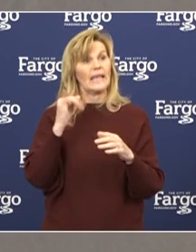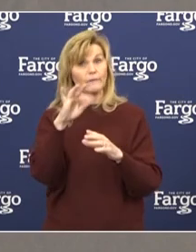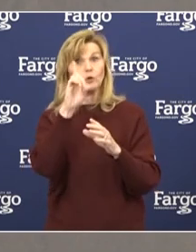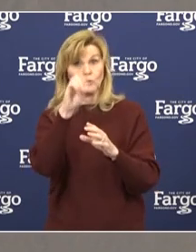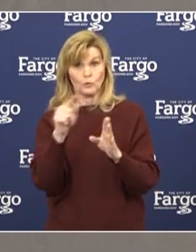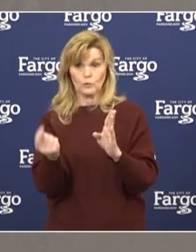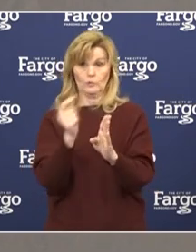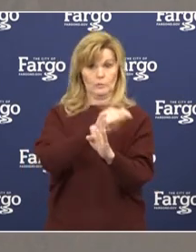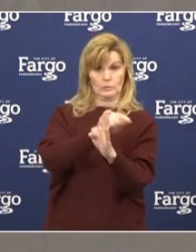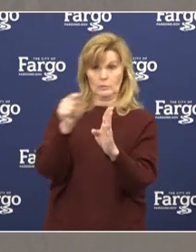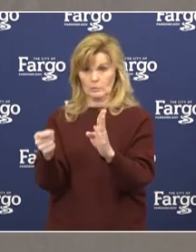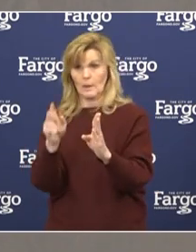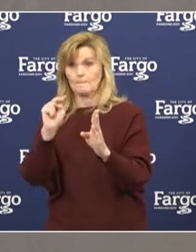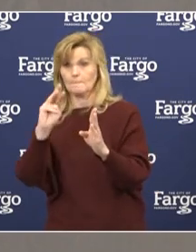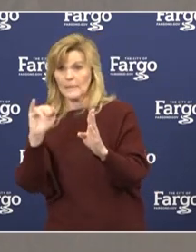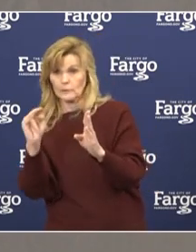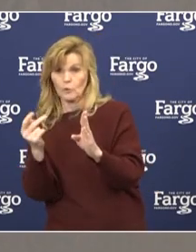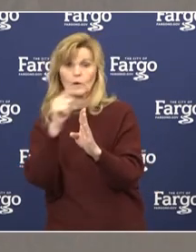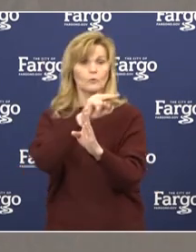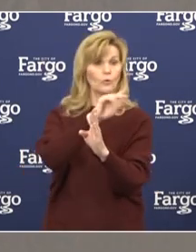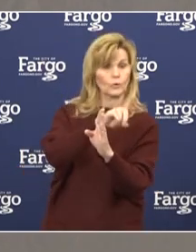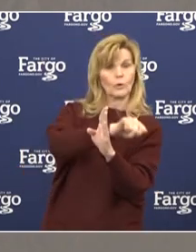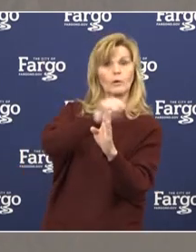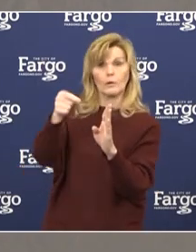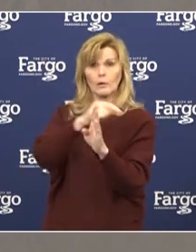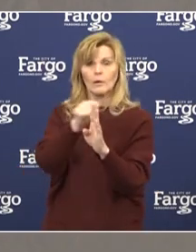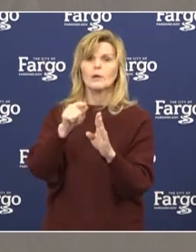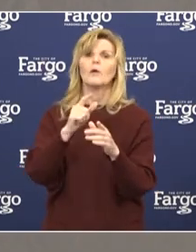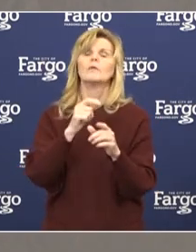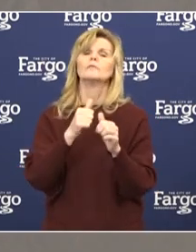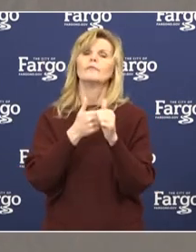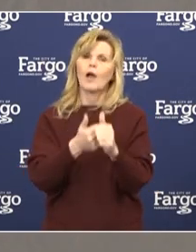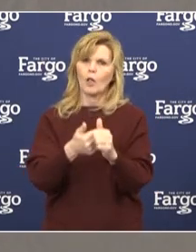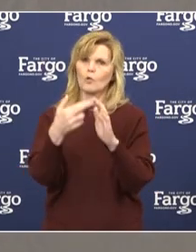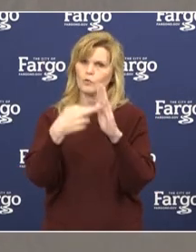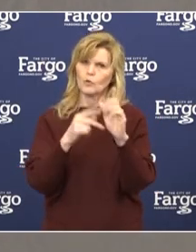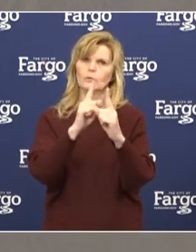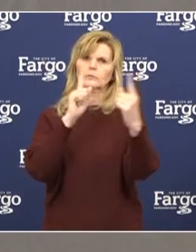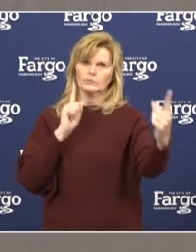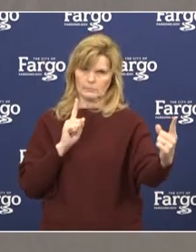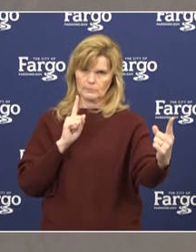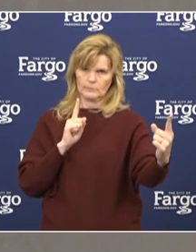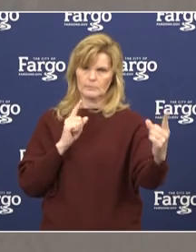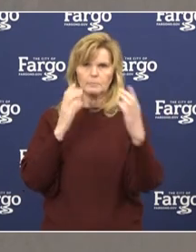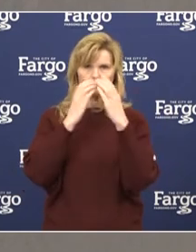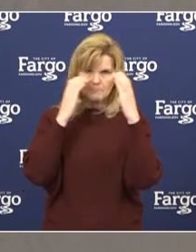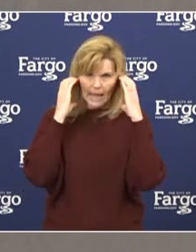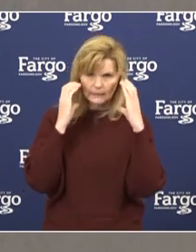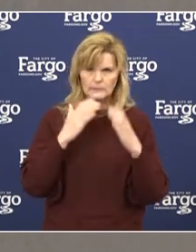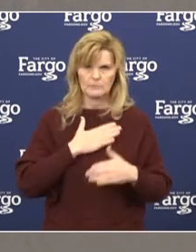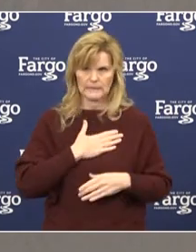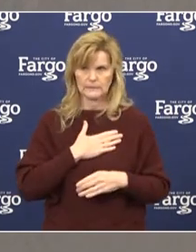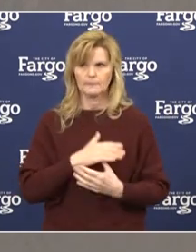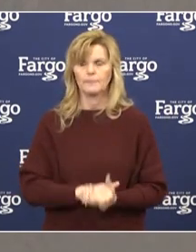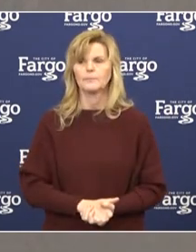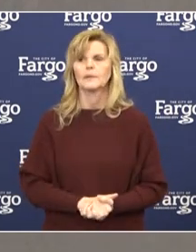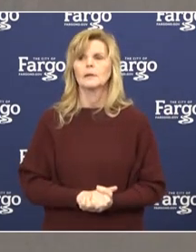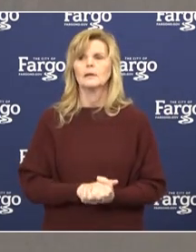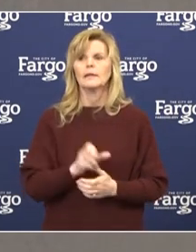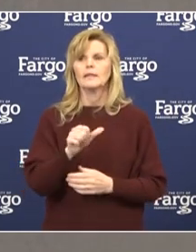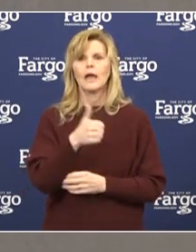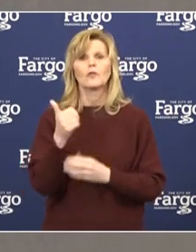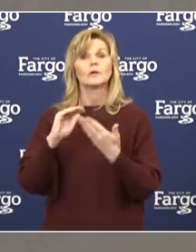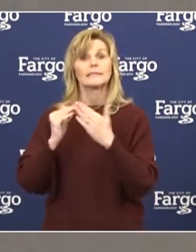requirements. I think the only thing I'll add regarding city business,